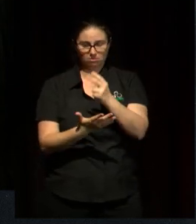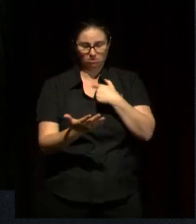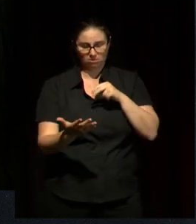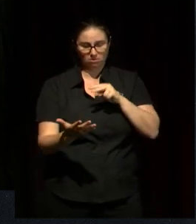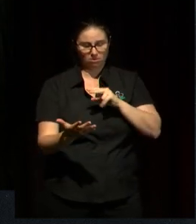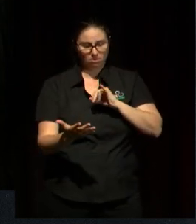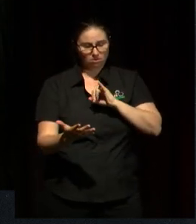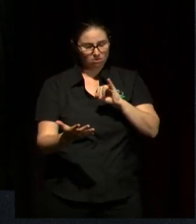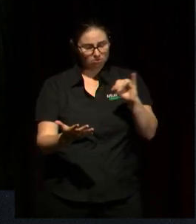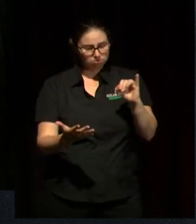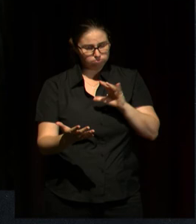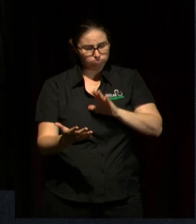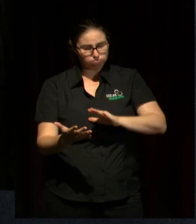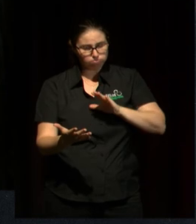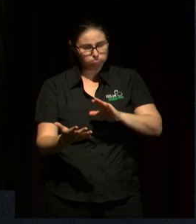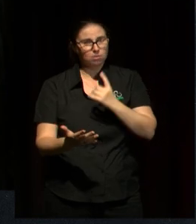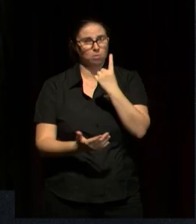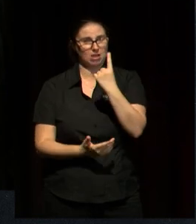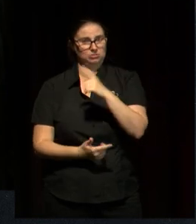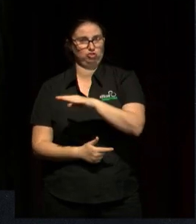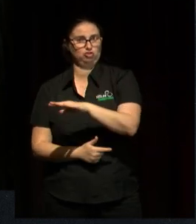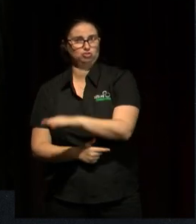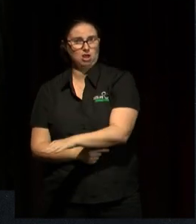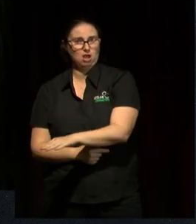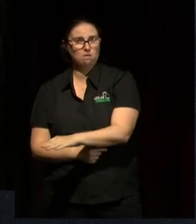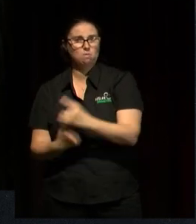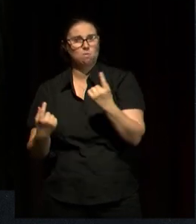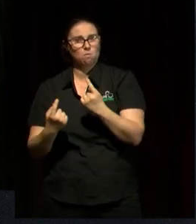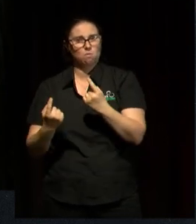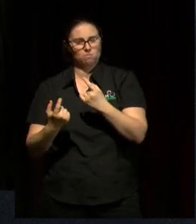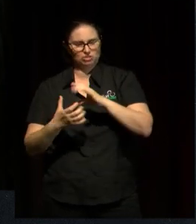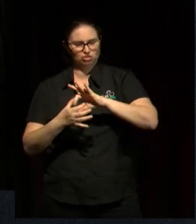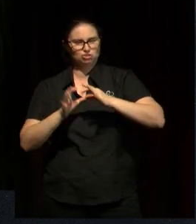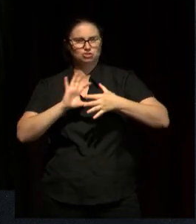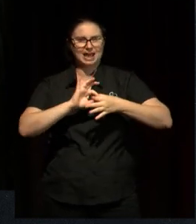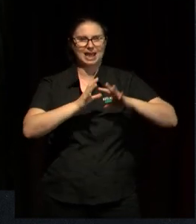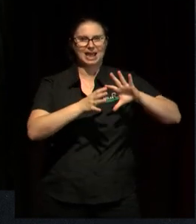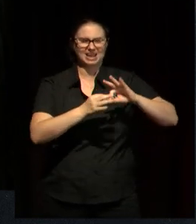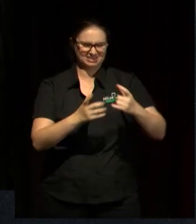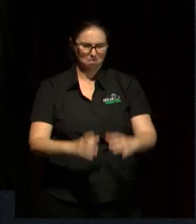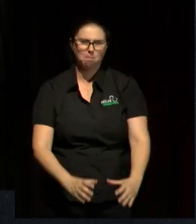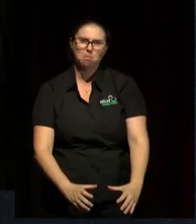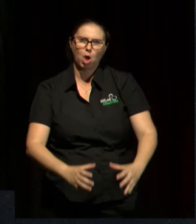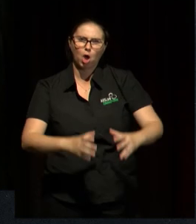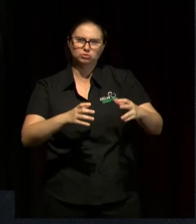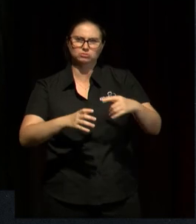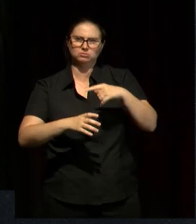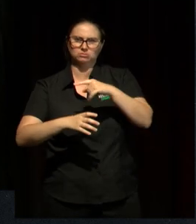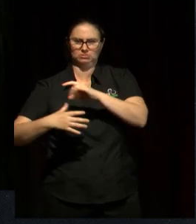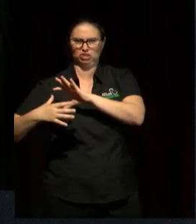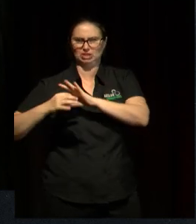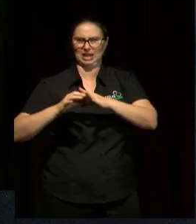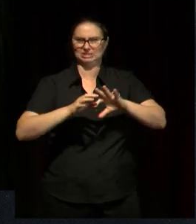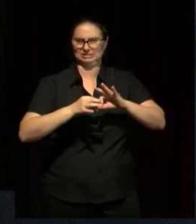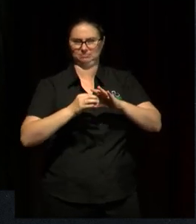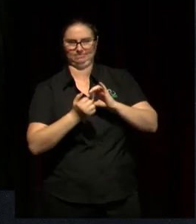a drawing of a girl child who's chained to a post. And a large man in a uniform is standing above